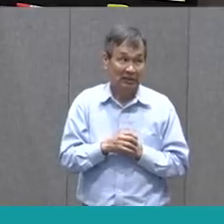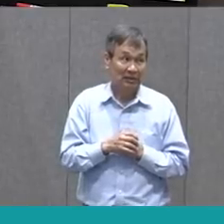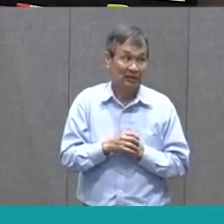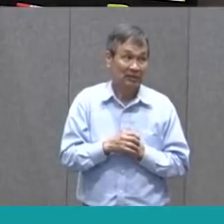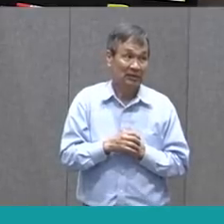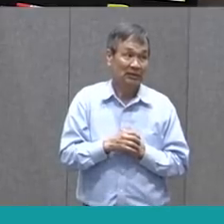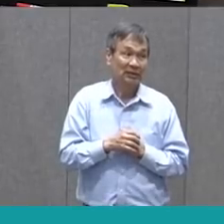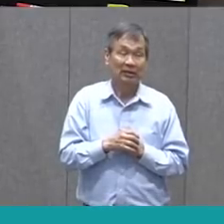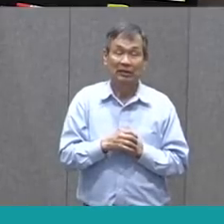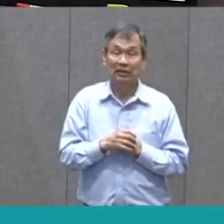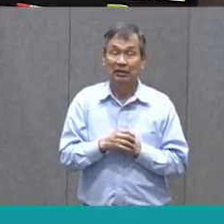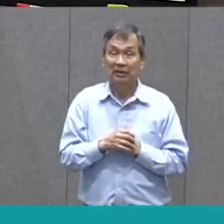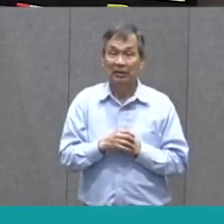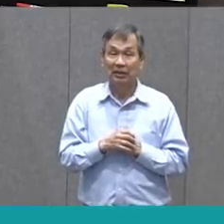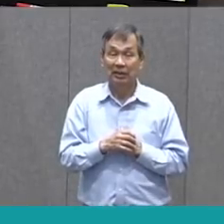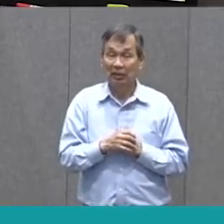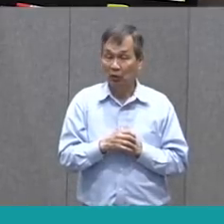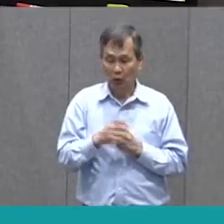that you've seen before?